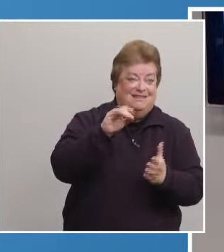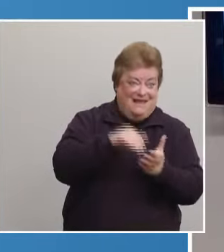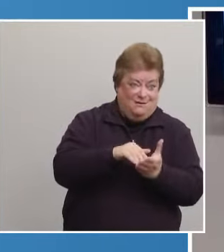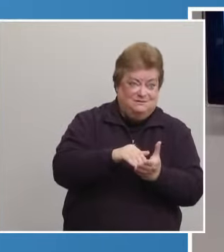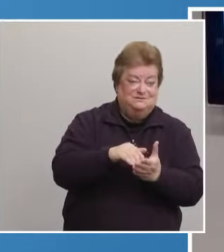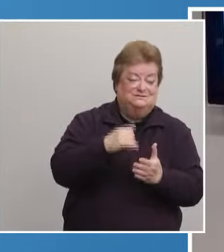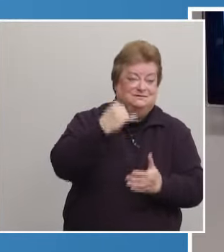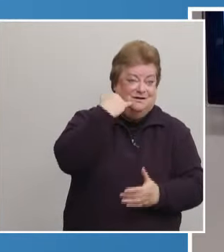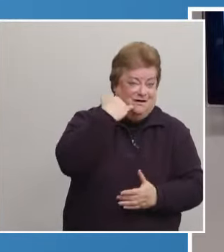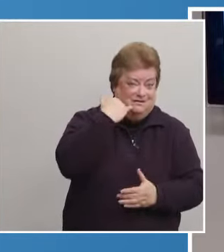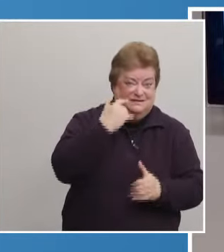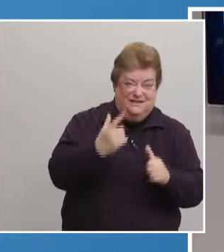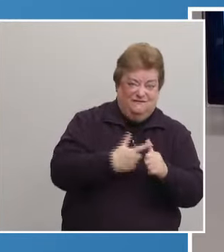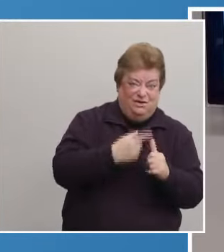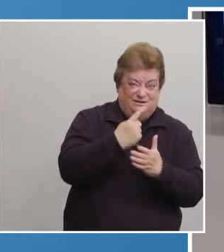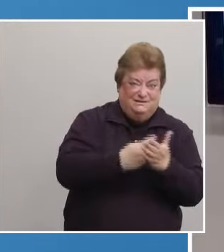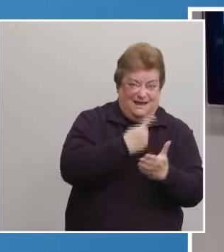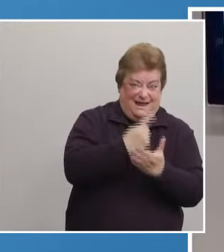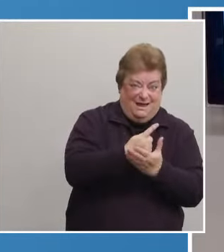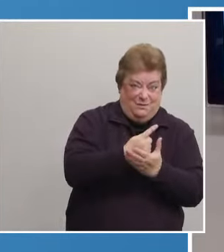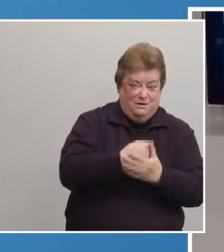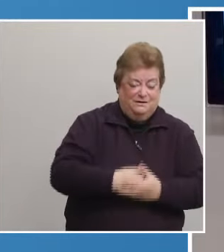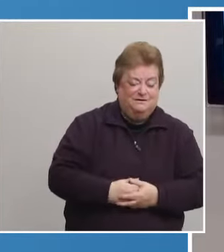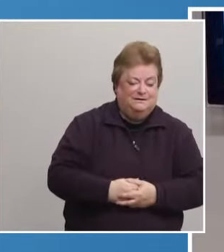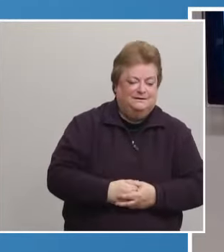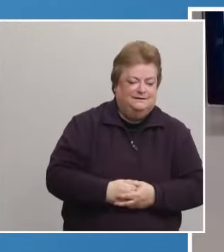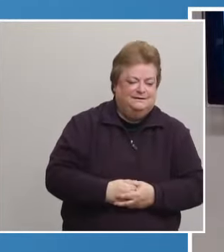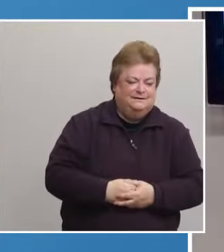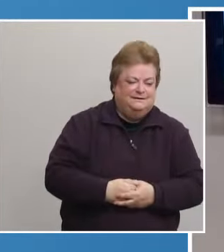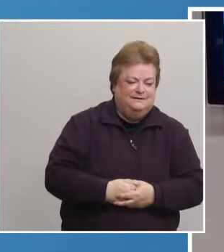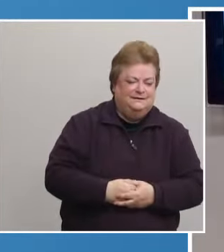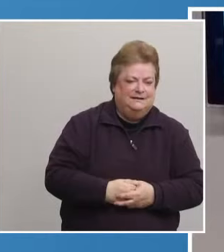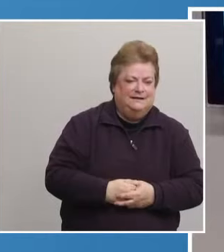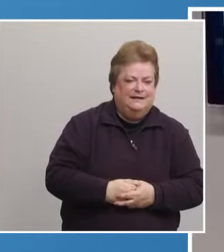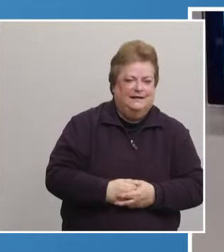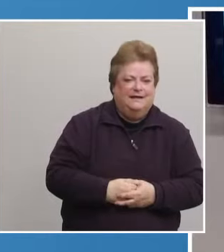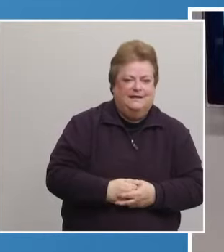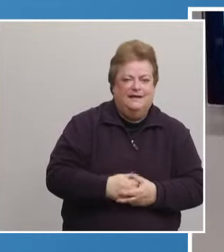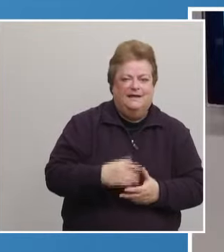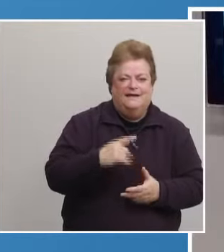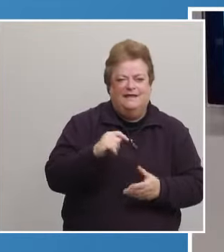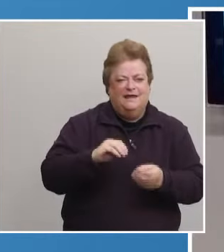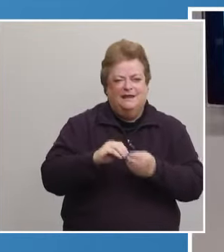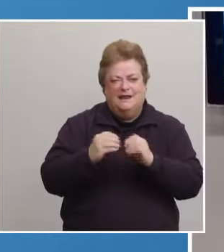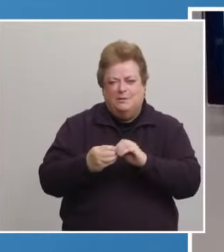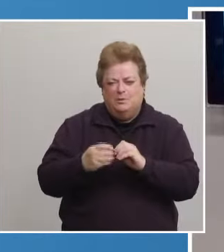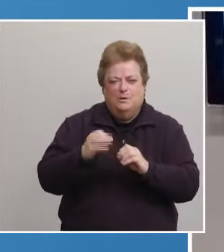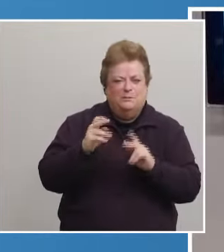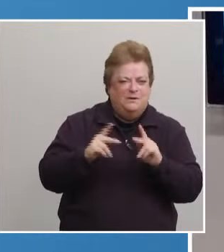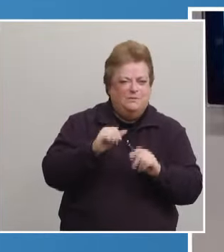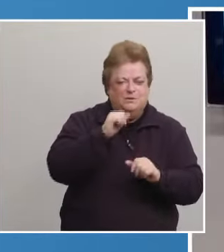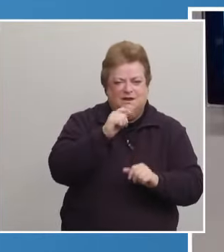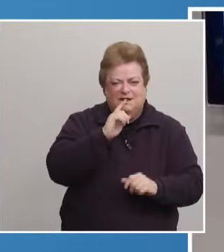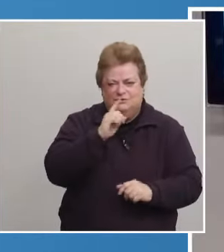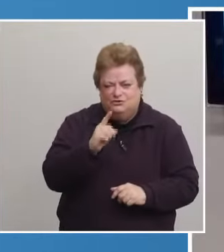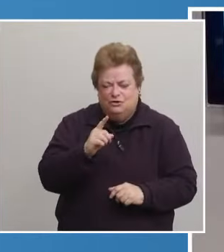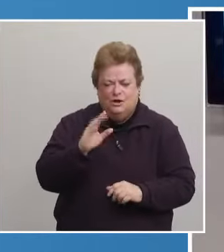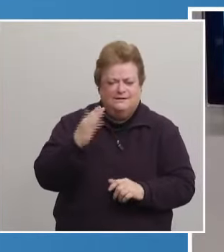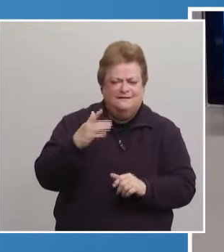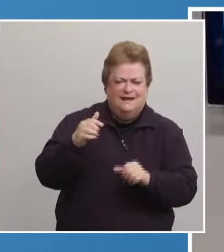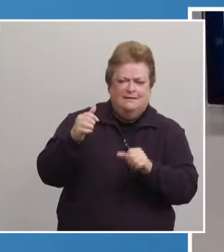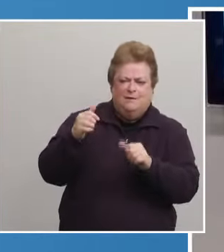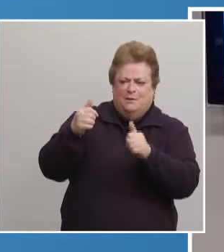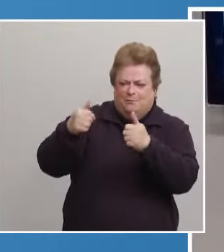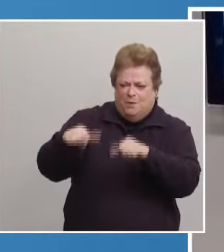and some of that was the number, we're just not quite sure. We had heard it was posted on a Facebook